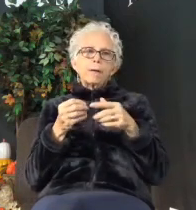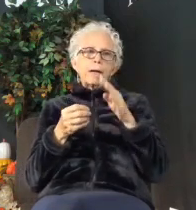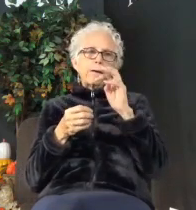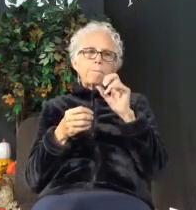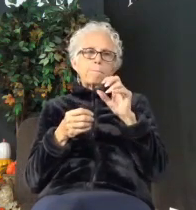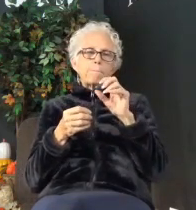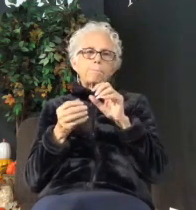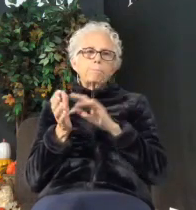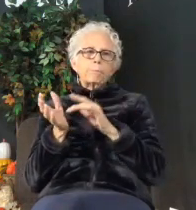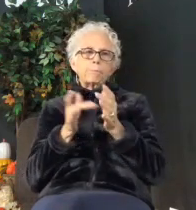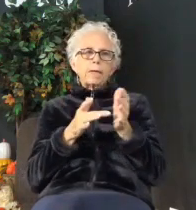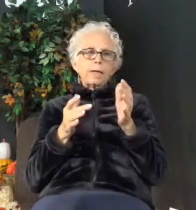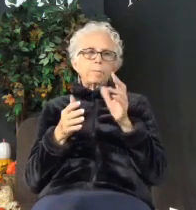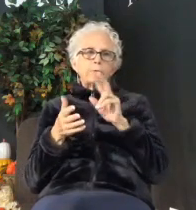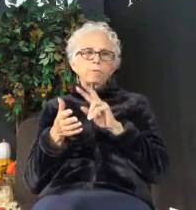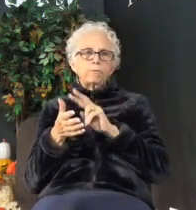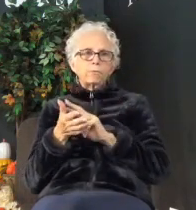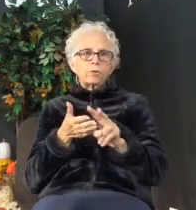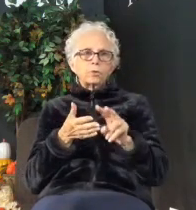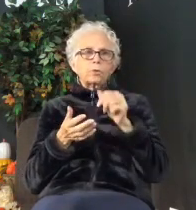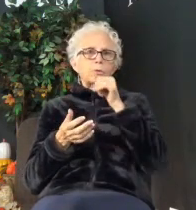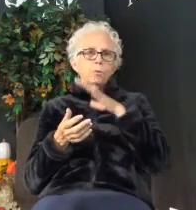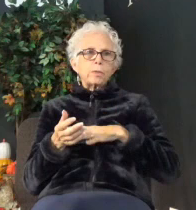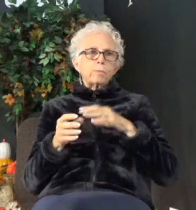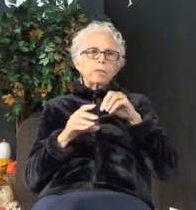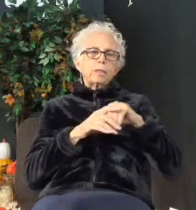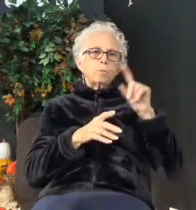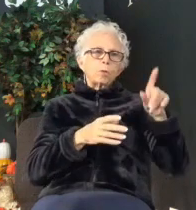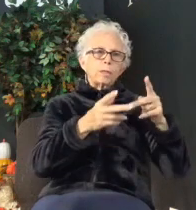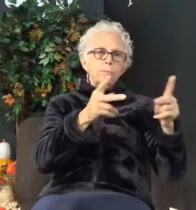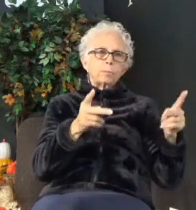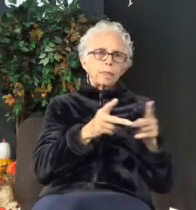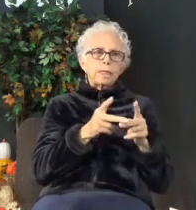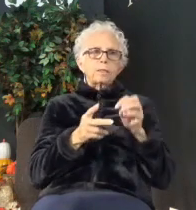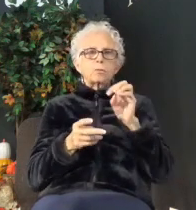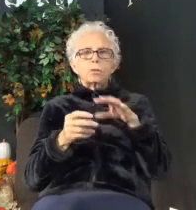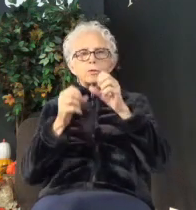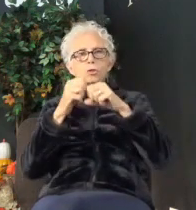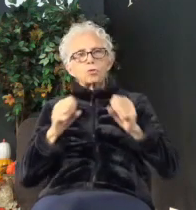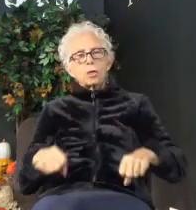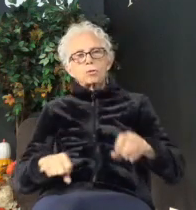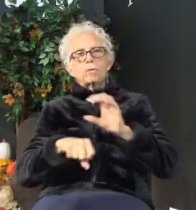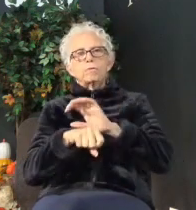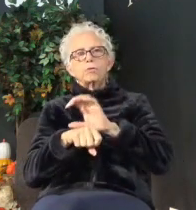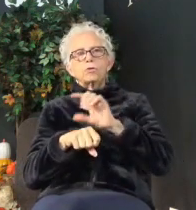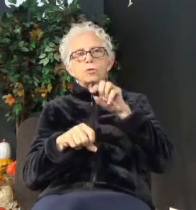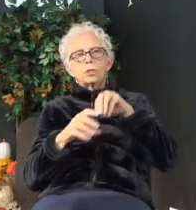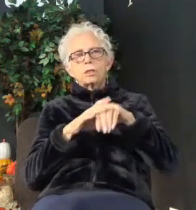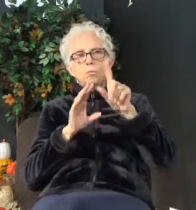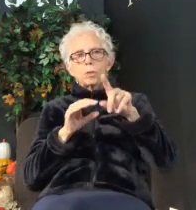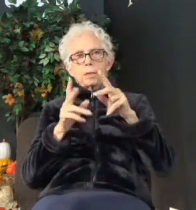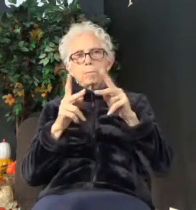that put, you know, women in one place or the structure of the church in one place.